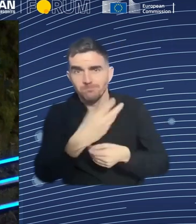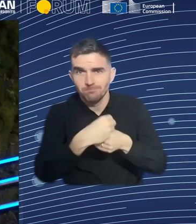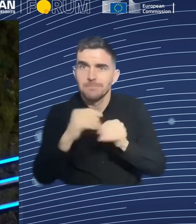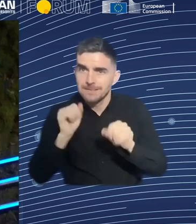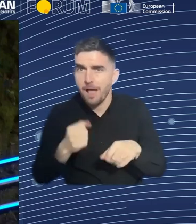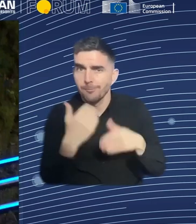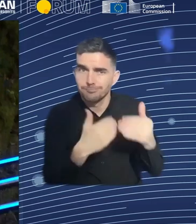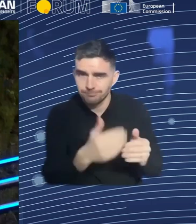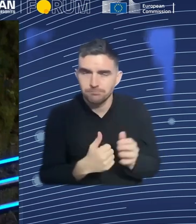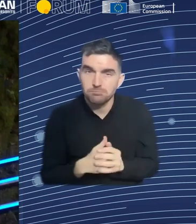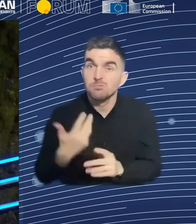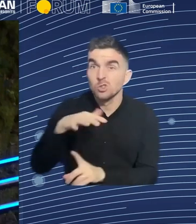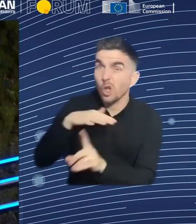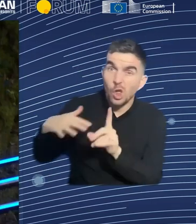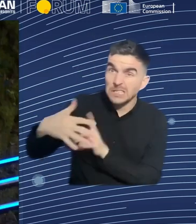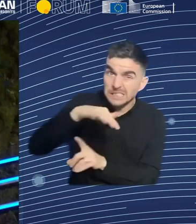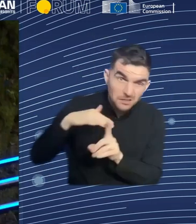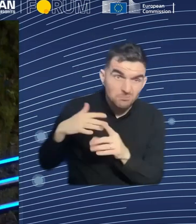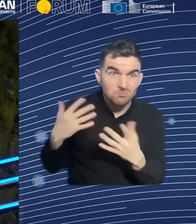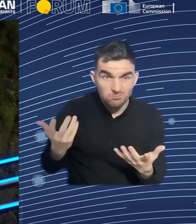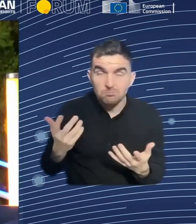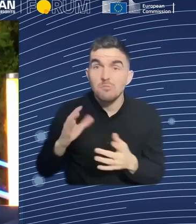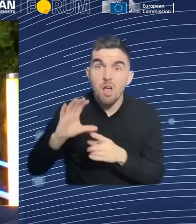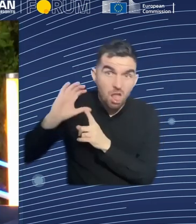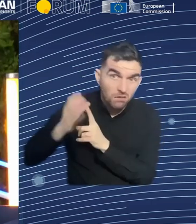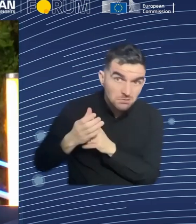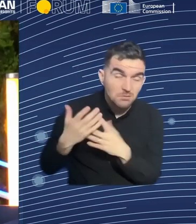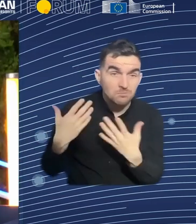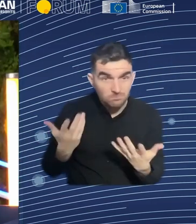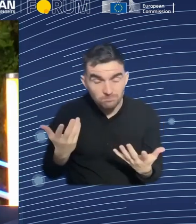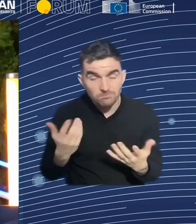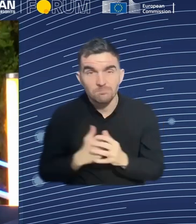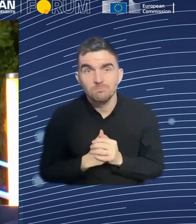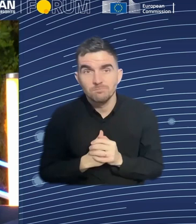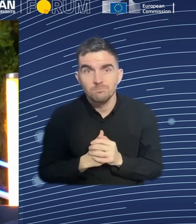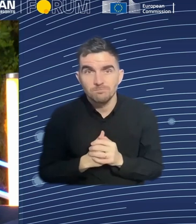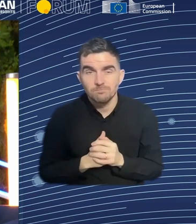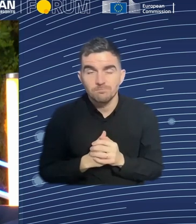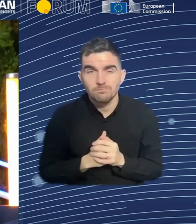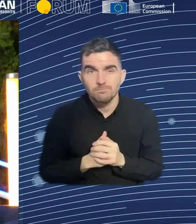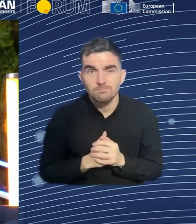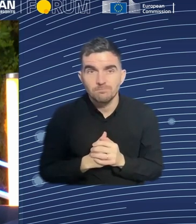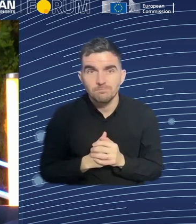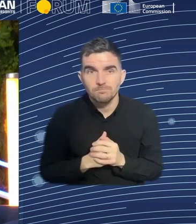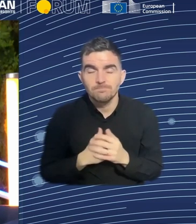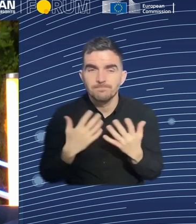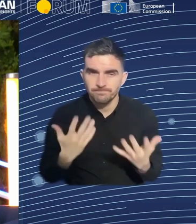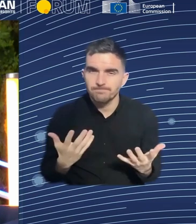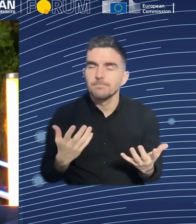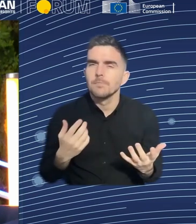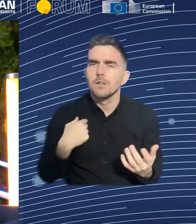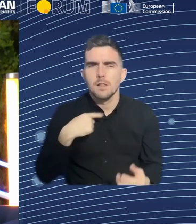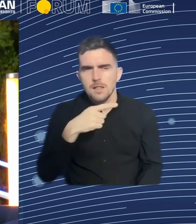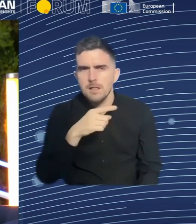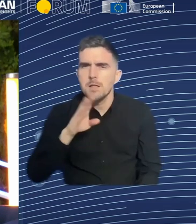alignment too. Ben, I've got a question to you to follow up on education from a slider. We've got a question.